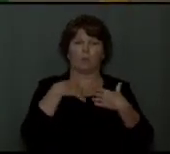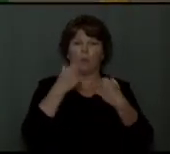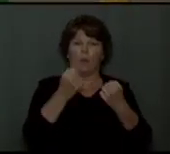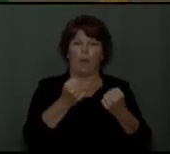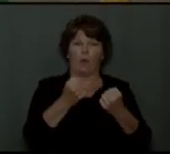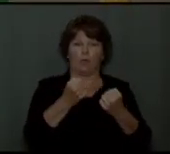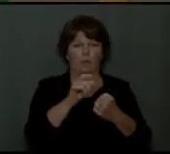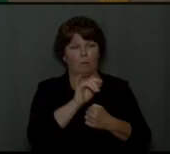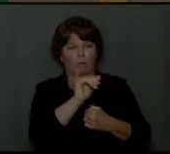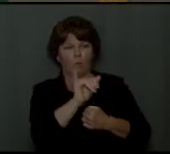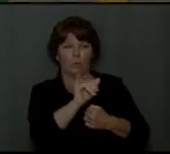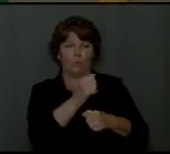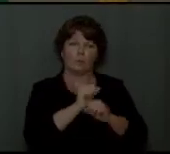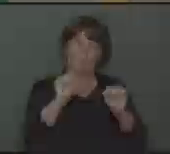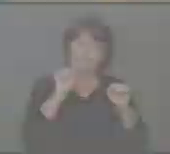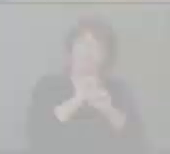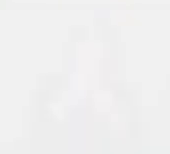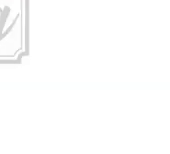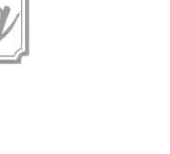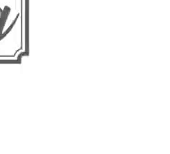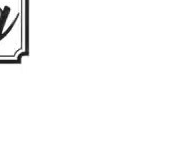and eternal salvation.